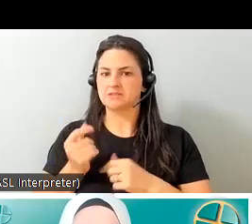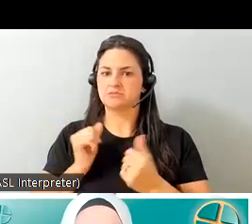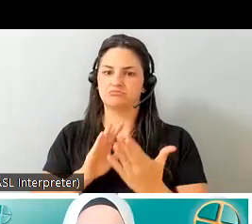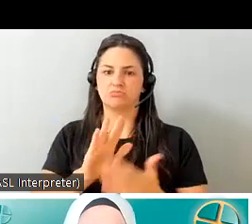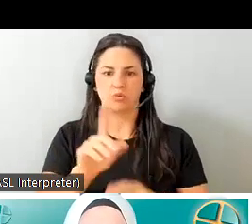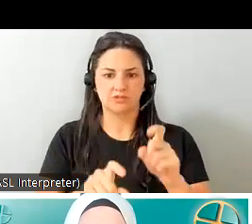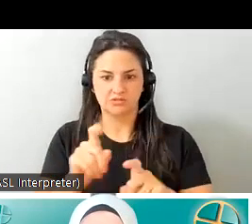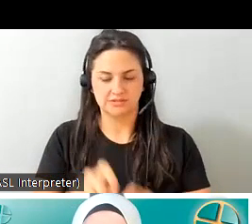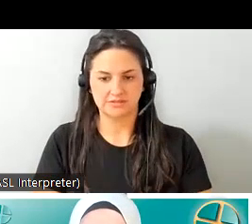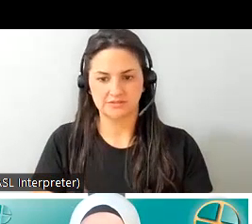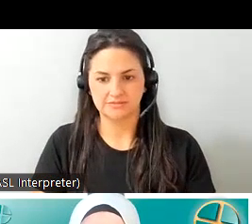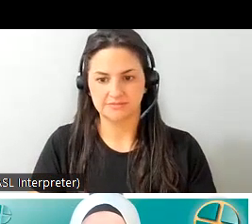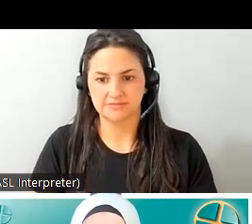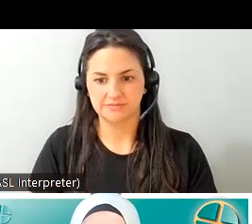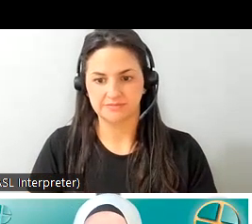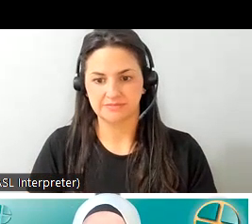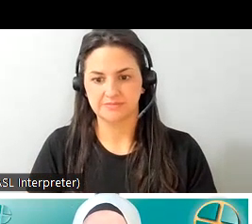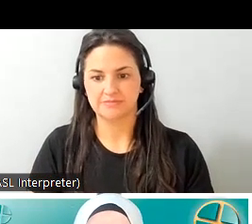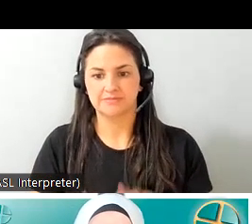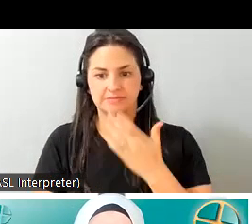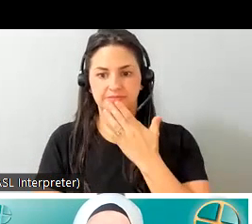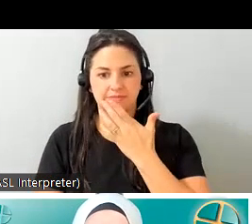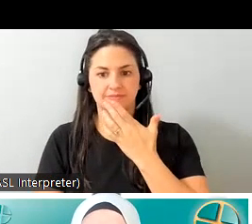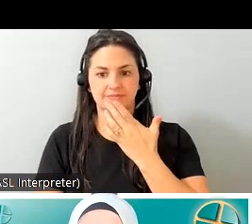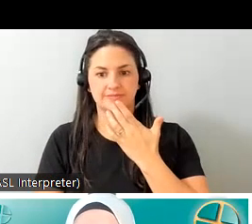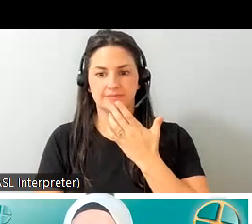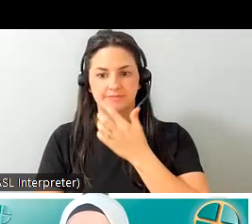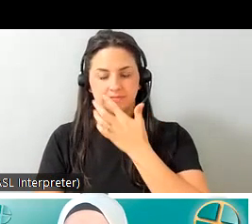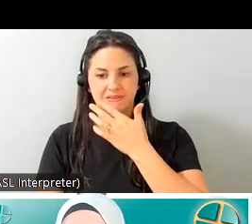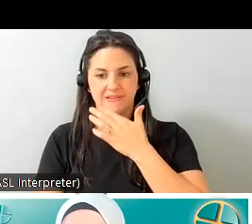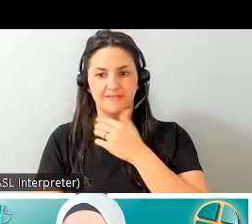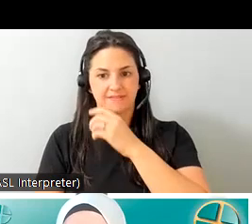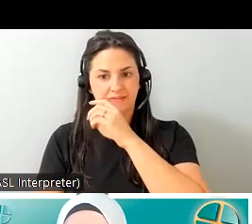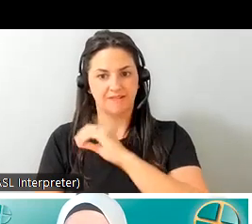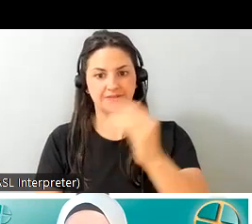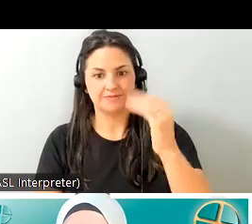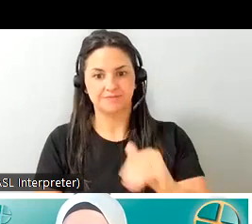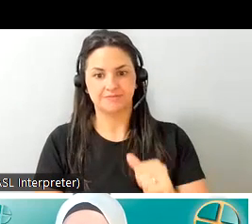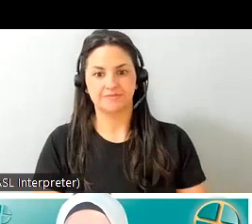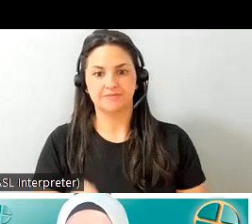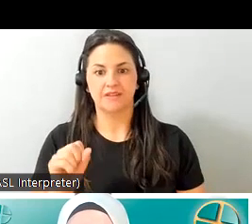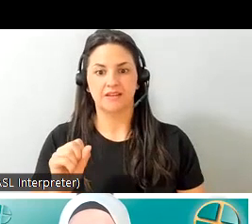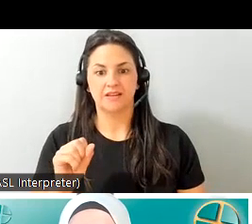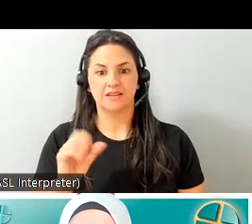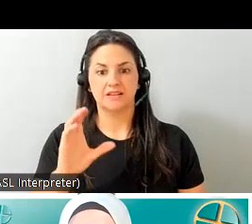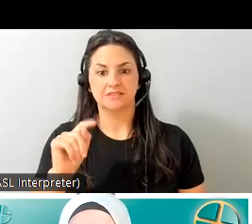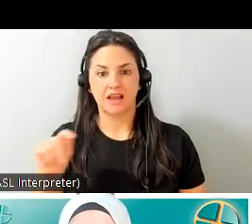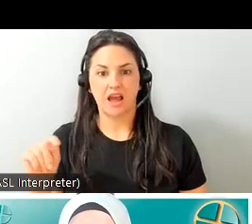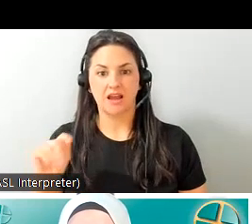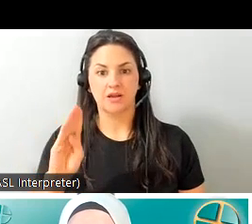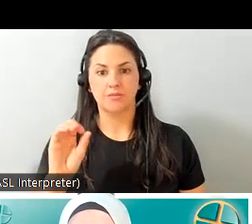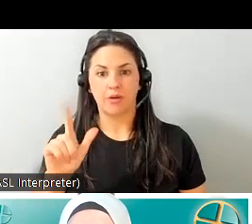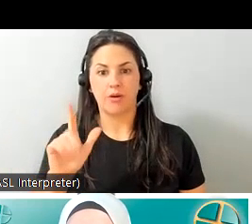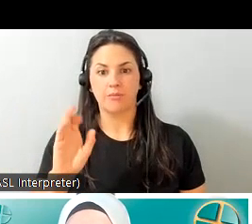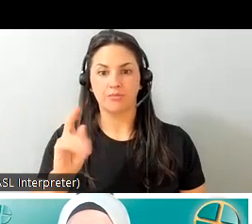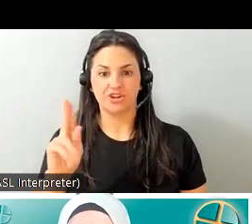um so next up next up i'm going to invite scott bulbrook uh he'll be